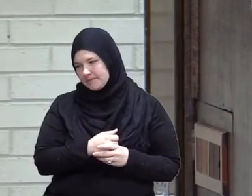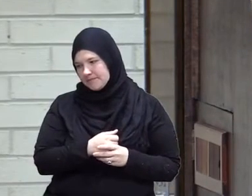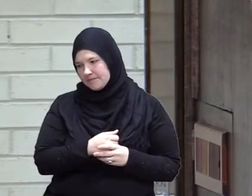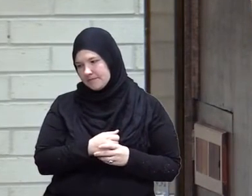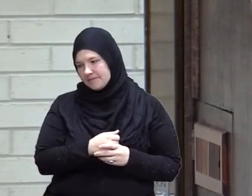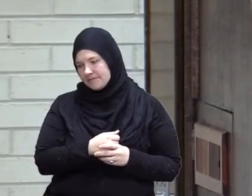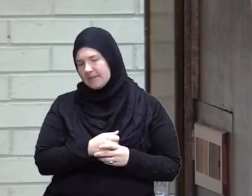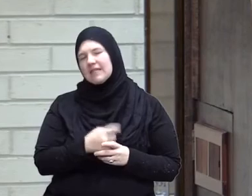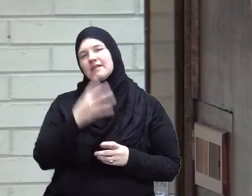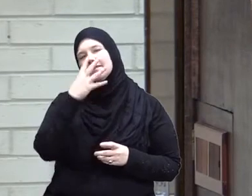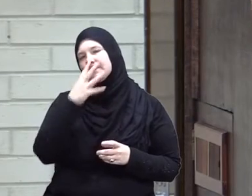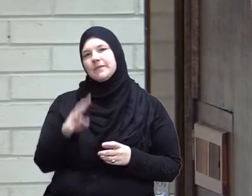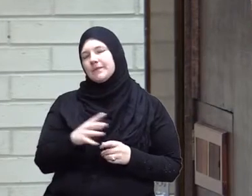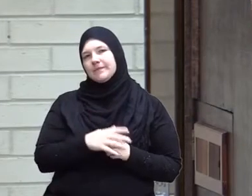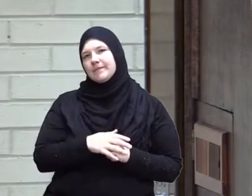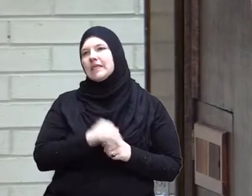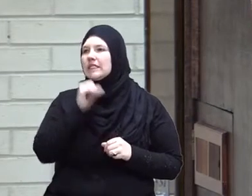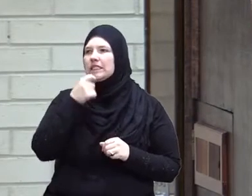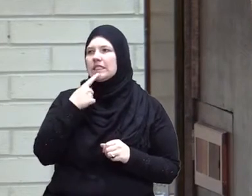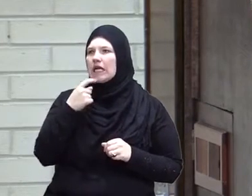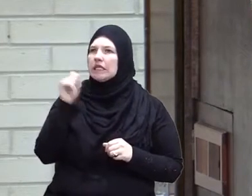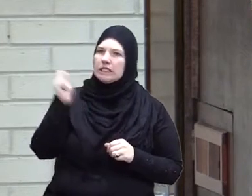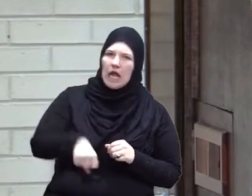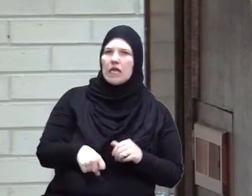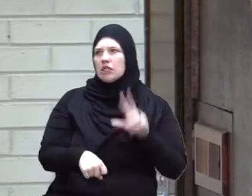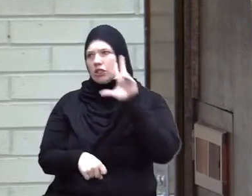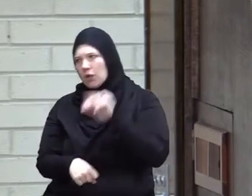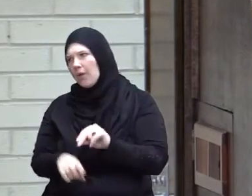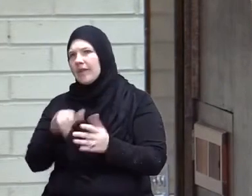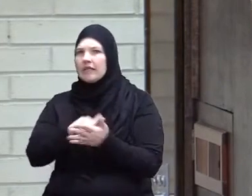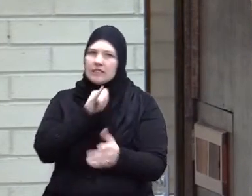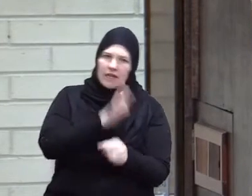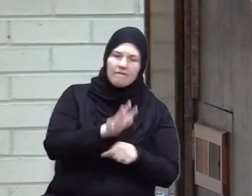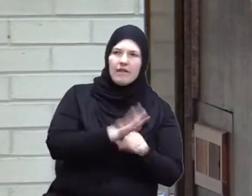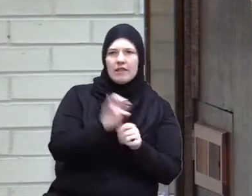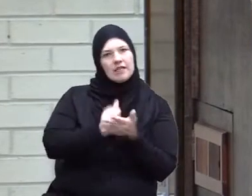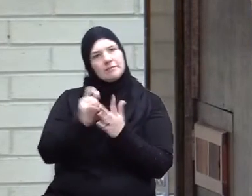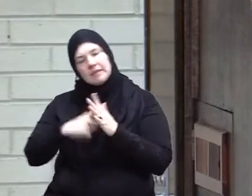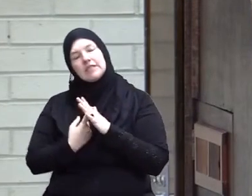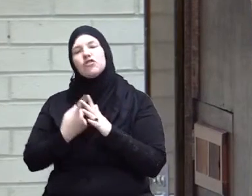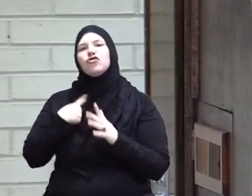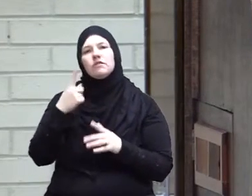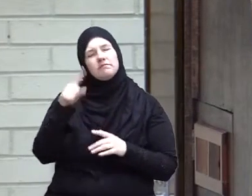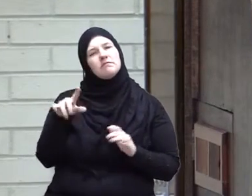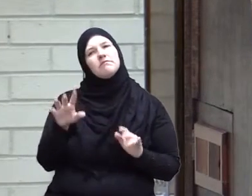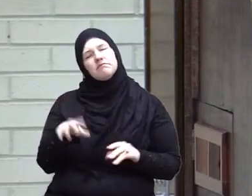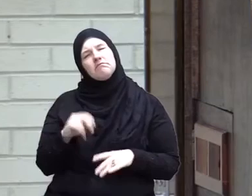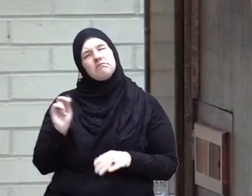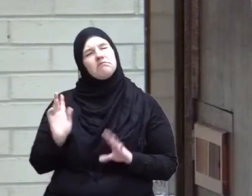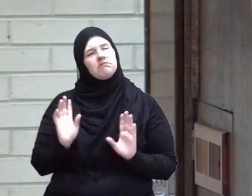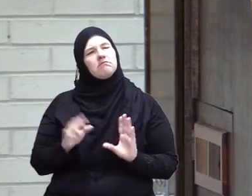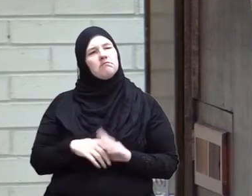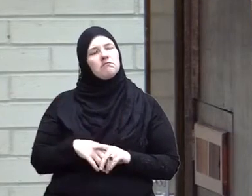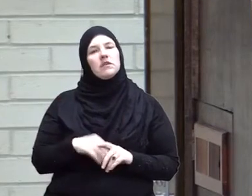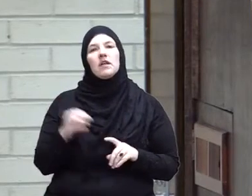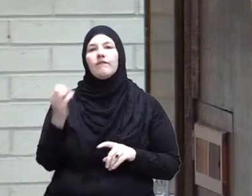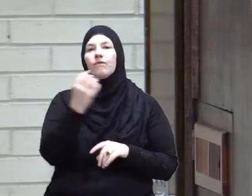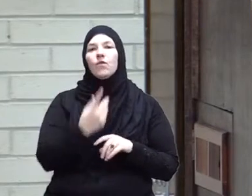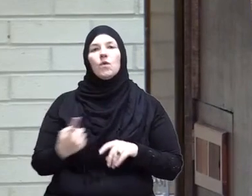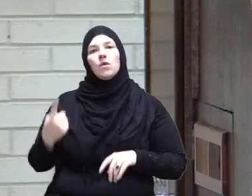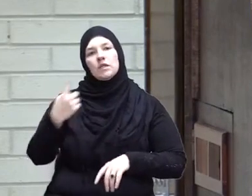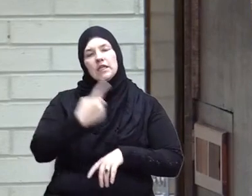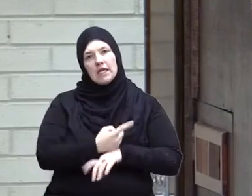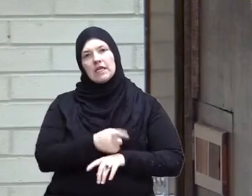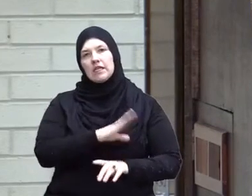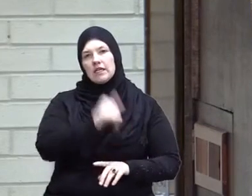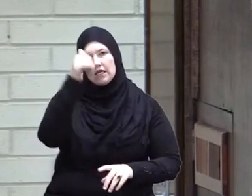what he says he didn't say to him this is enough or this is the beginning he just ignored it and few days into his